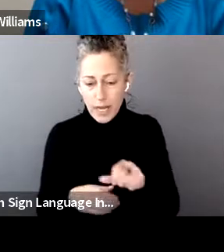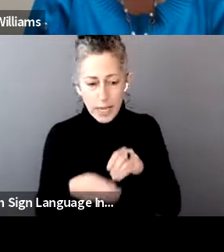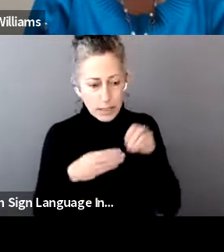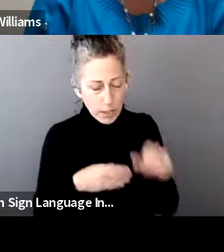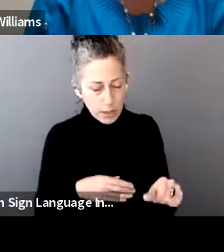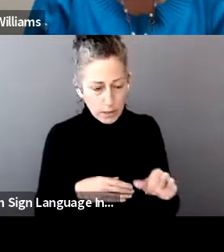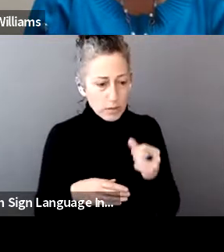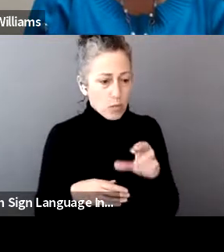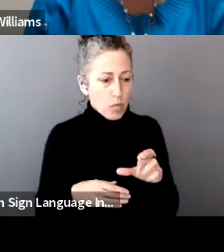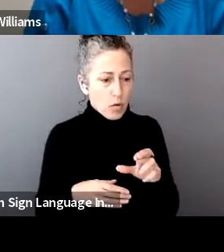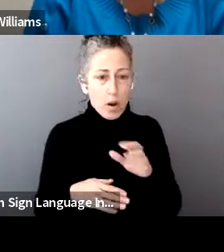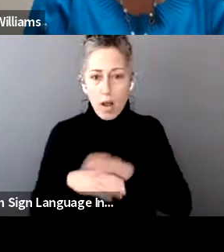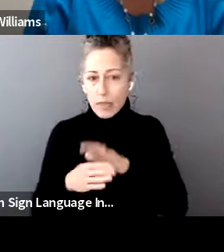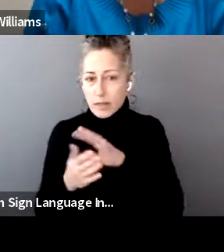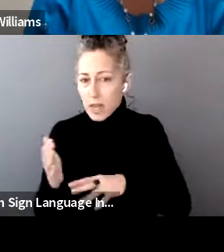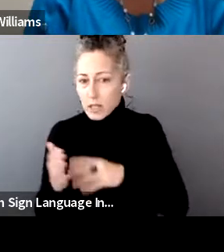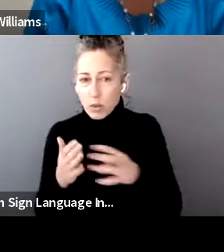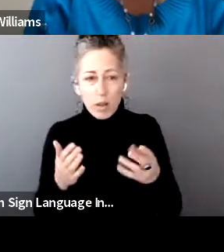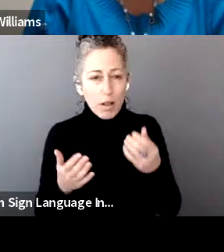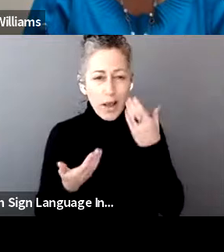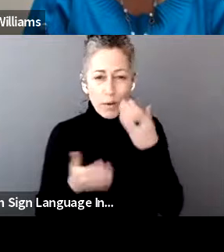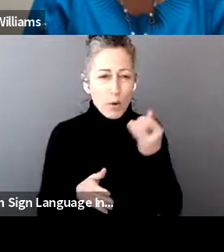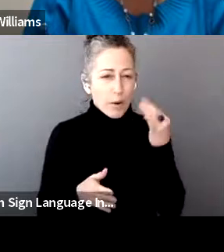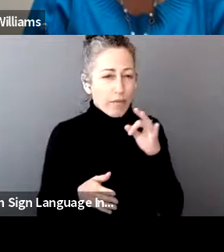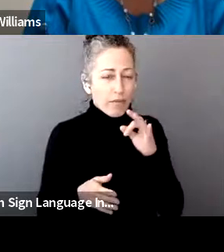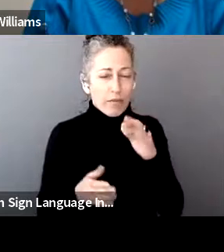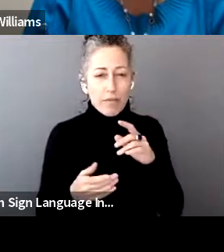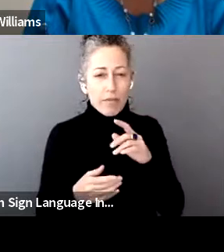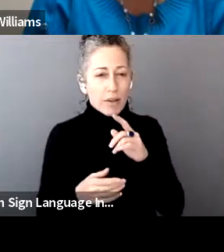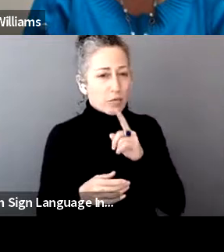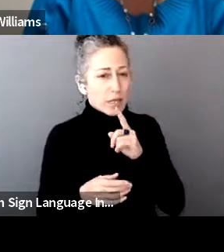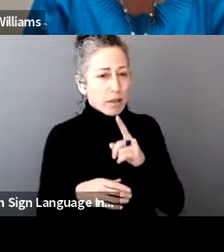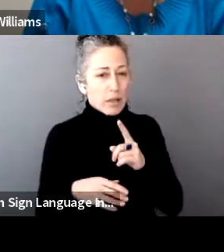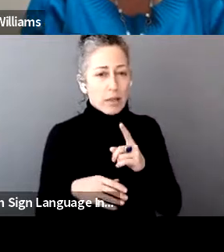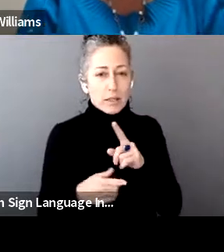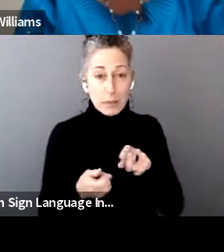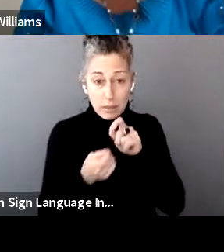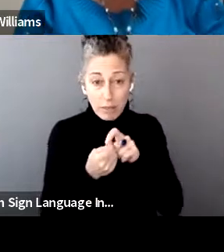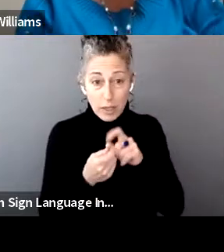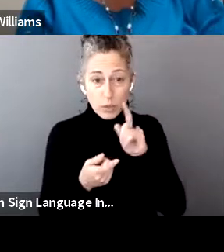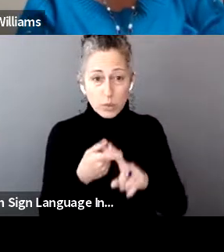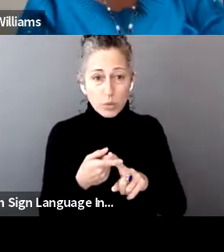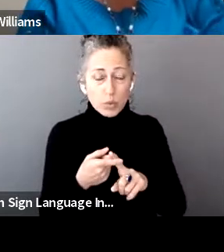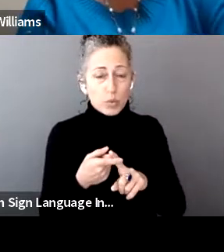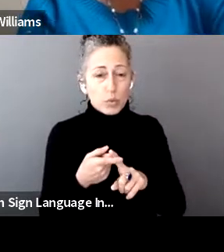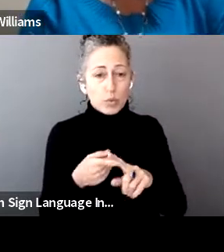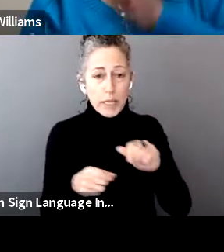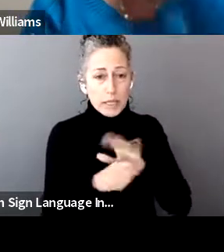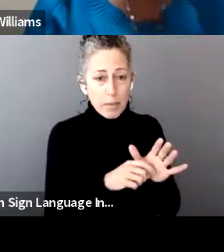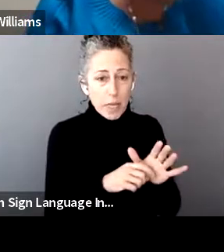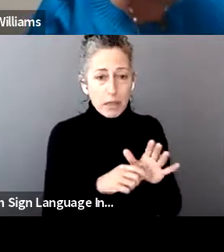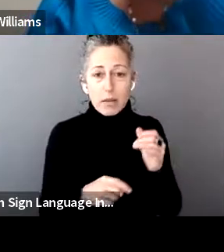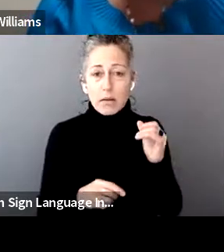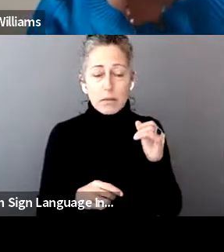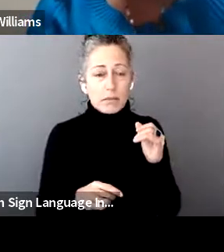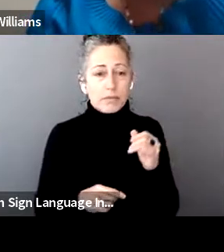schedules and, and all of that. I don't know necessarily if there's anything in particular, particular to, through the pandemic, if you care for someone, what